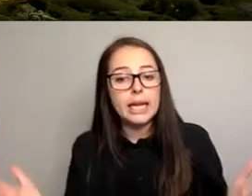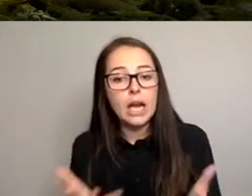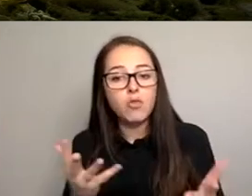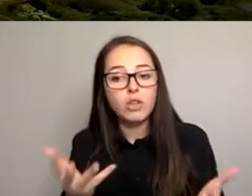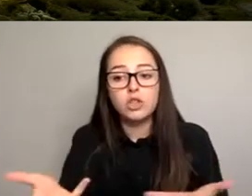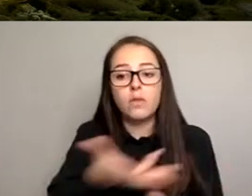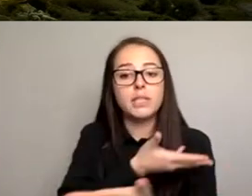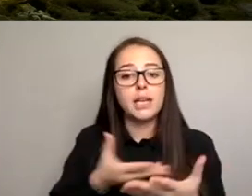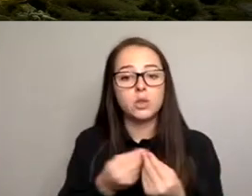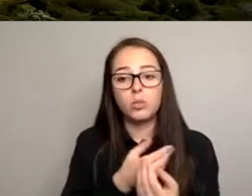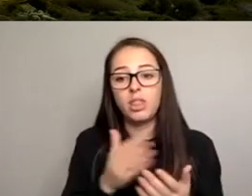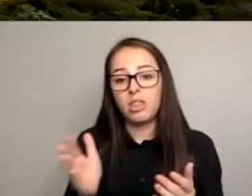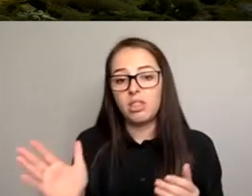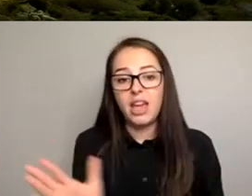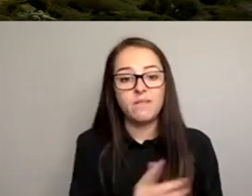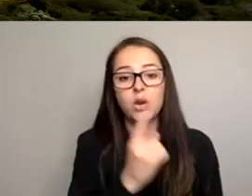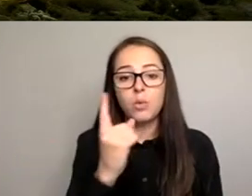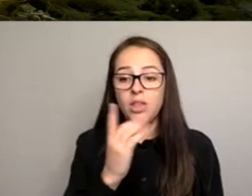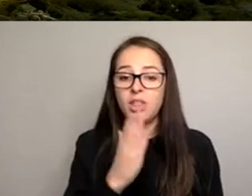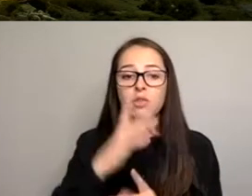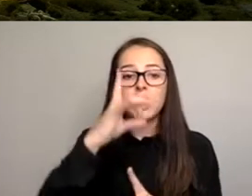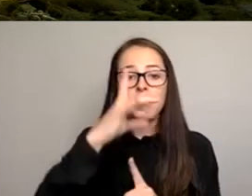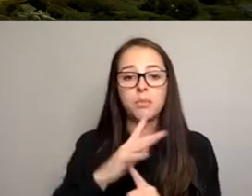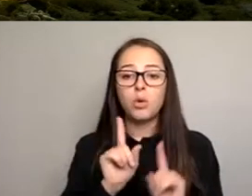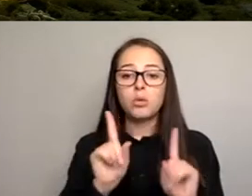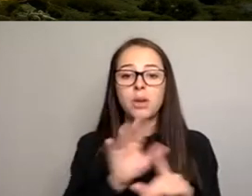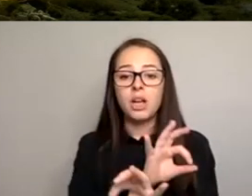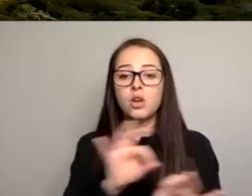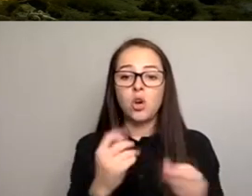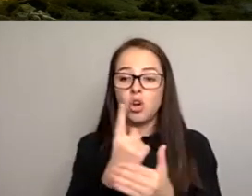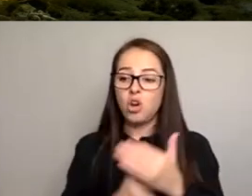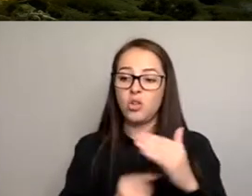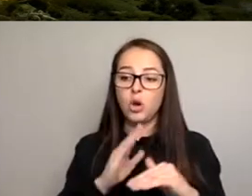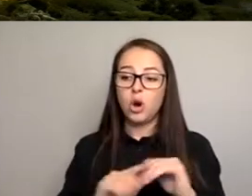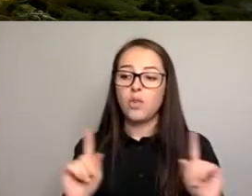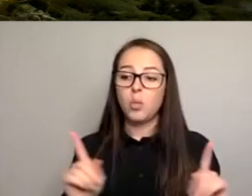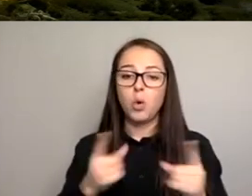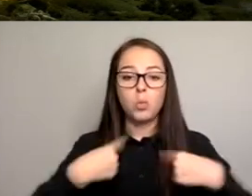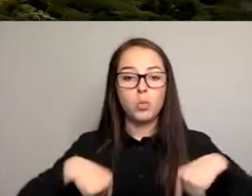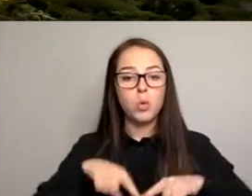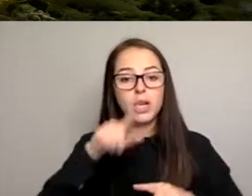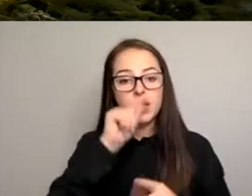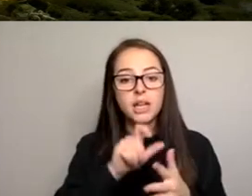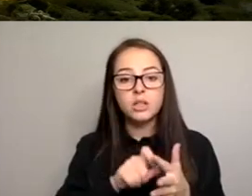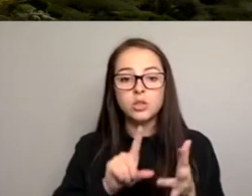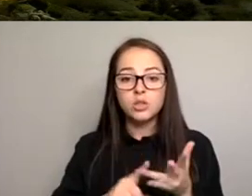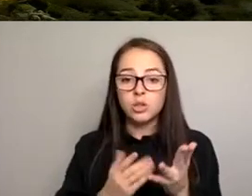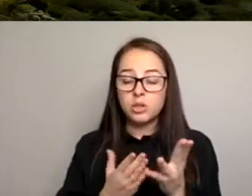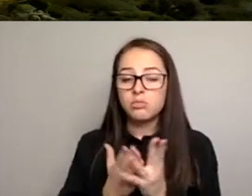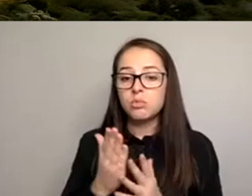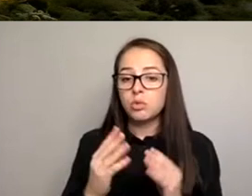really important, but they're certainly not only what we can do. So at Bass Coast we hold regular forums and discussions